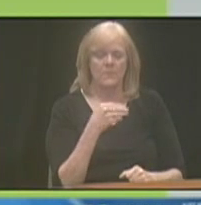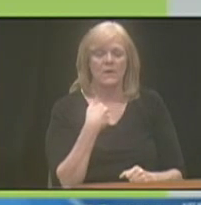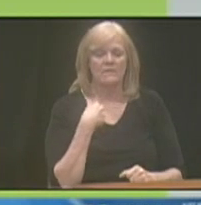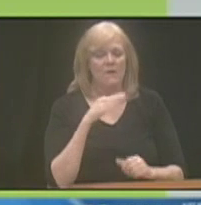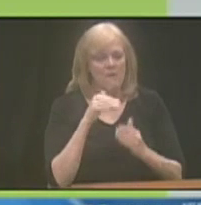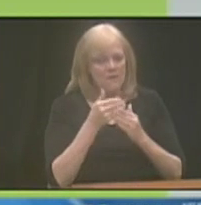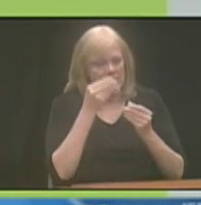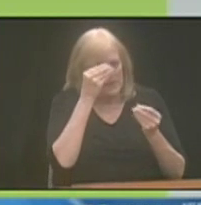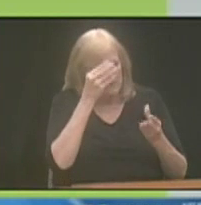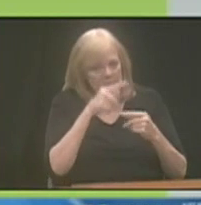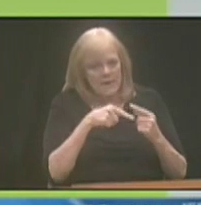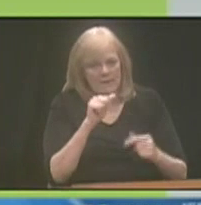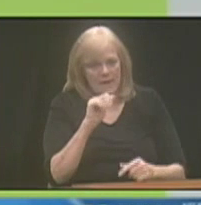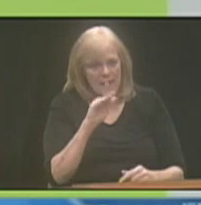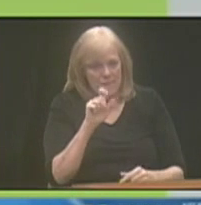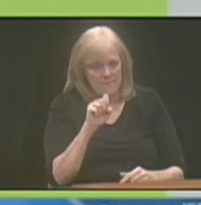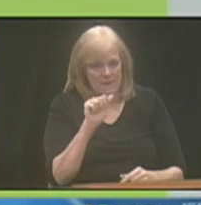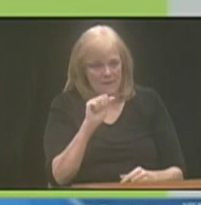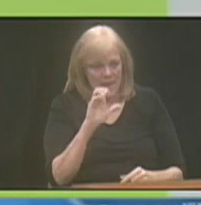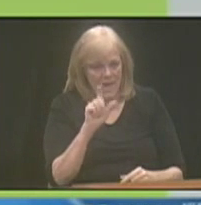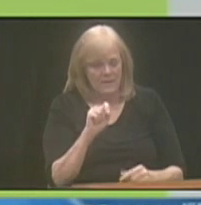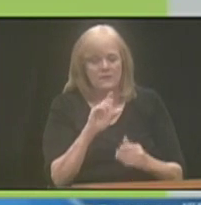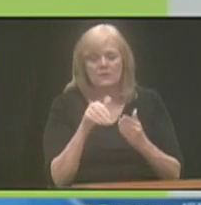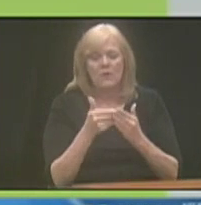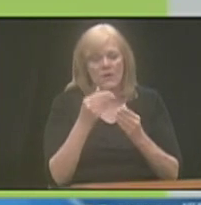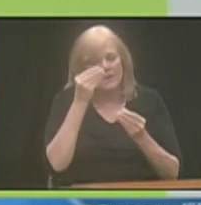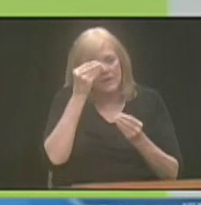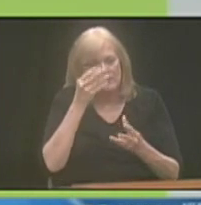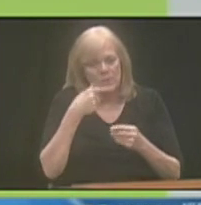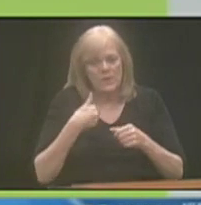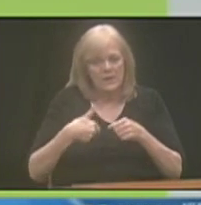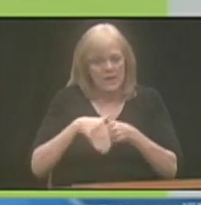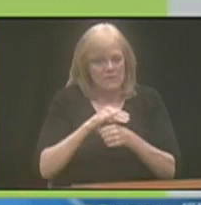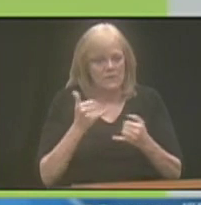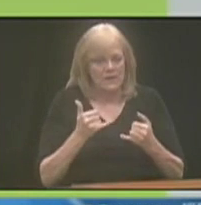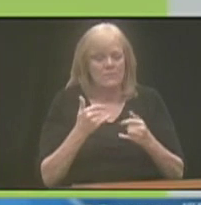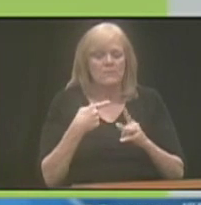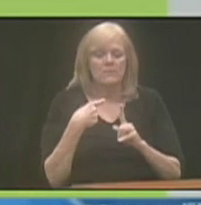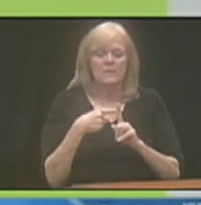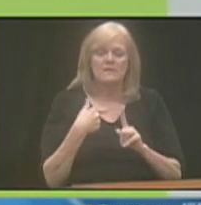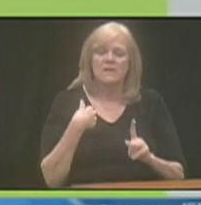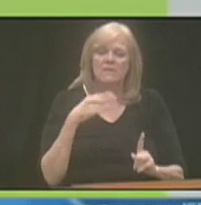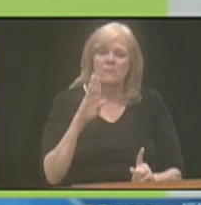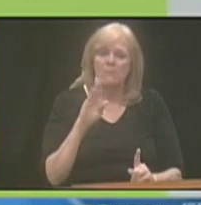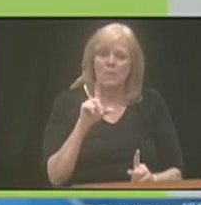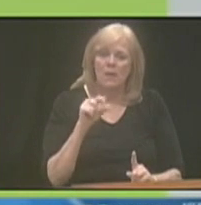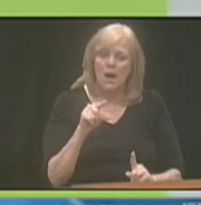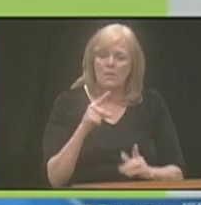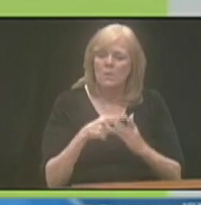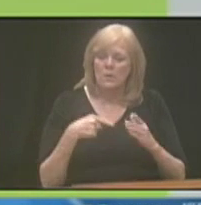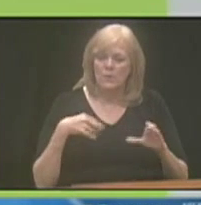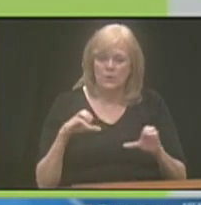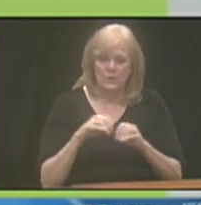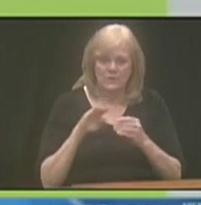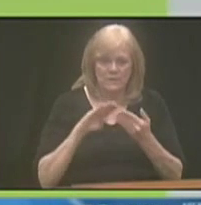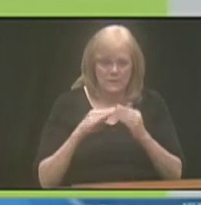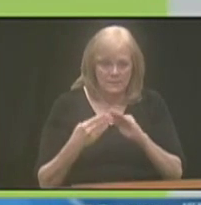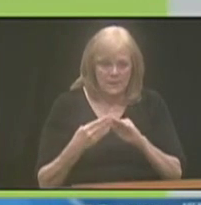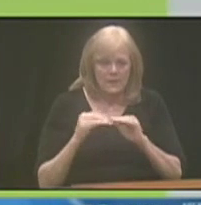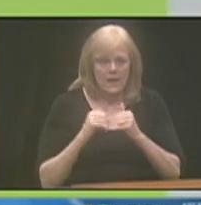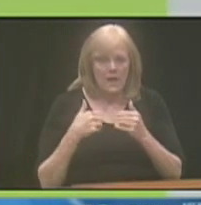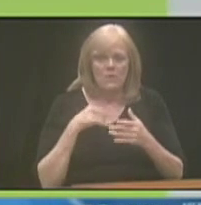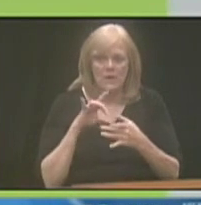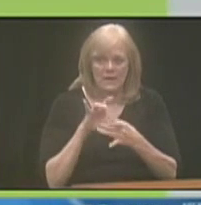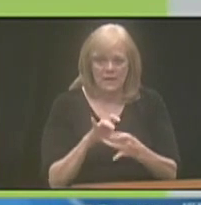Act and all the information that we covered today. We also have a blog that tells you a little bit about what we're doing in the community, how we're